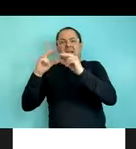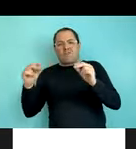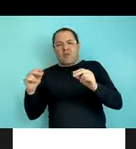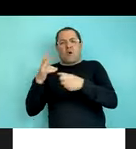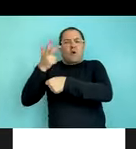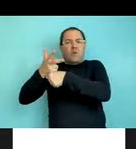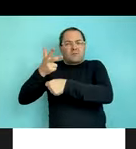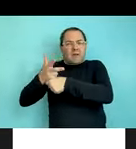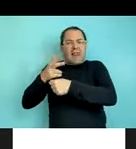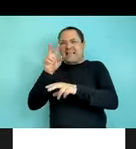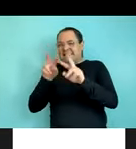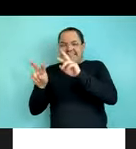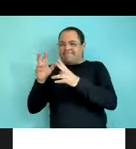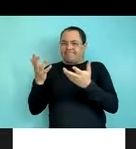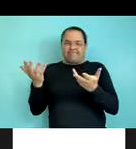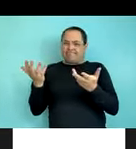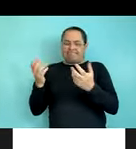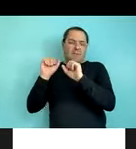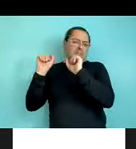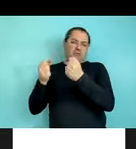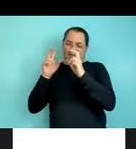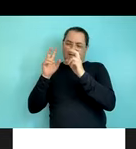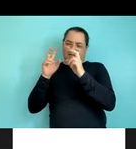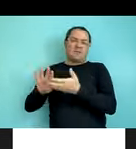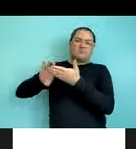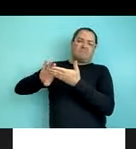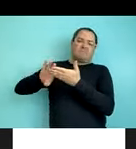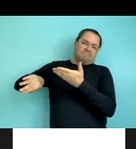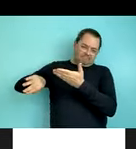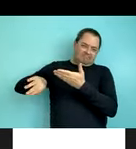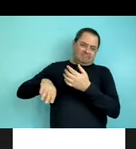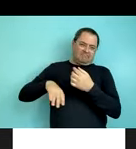analyzable, it was simply not possible to get a clear picture of the data.